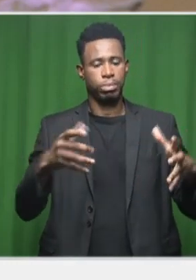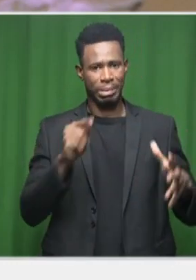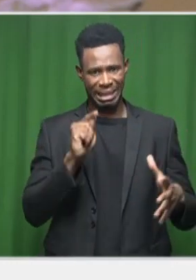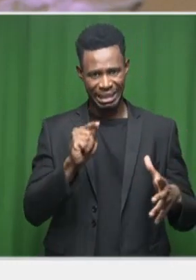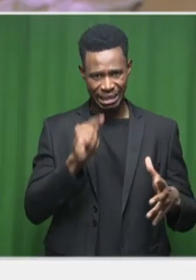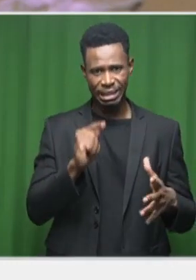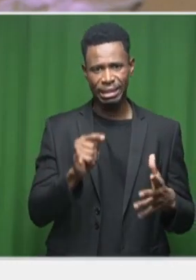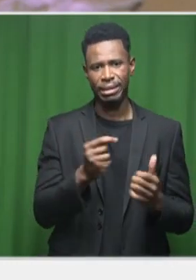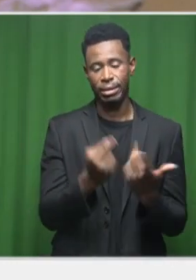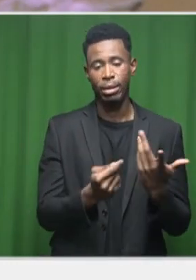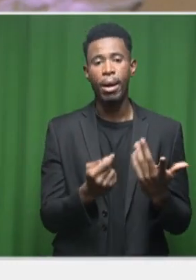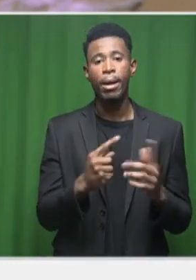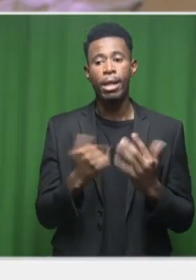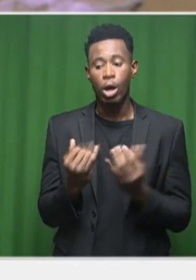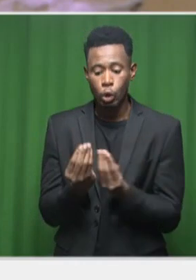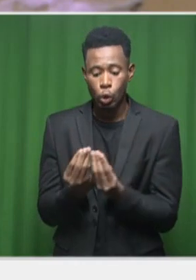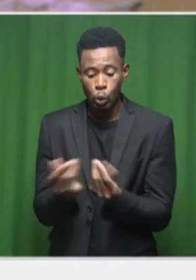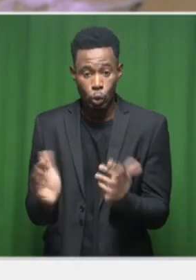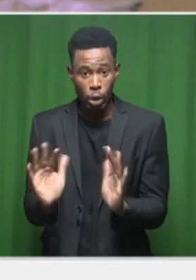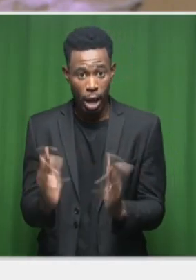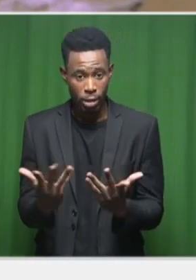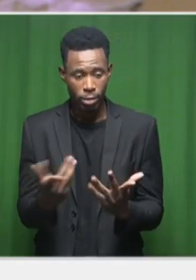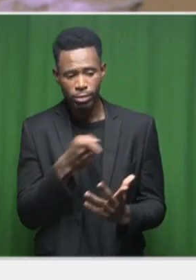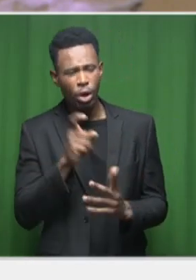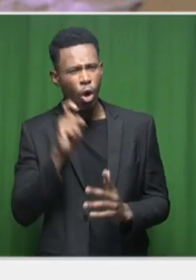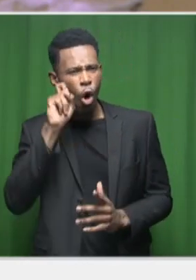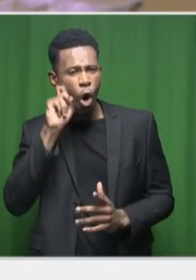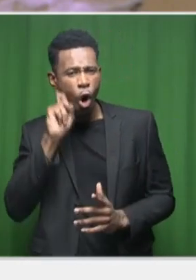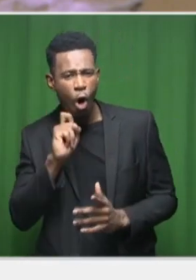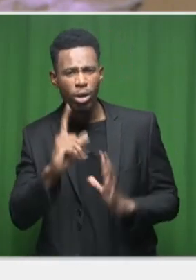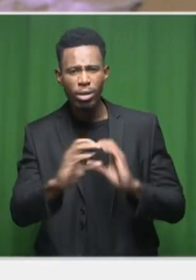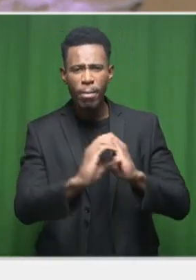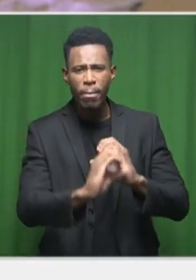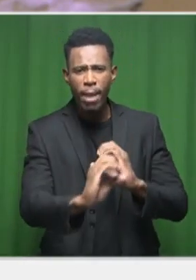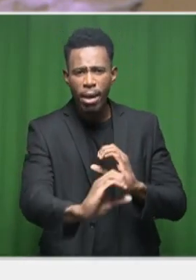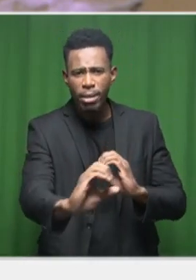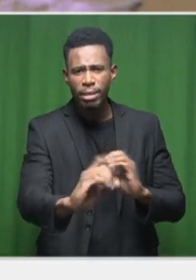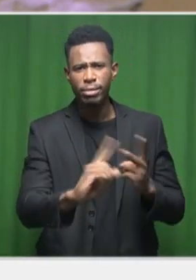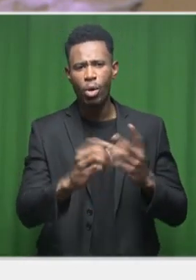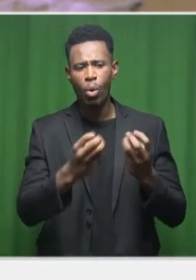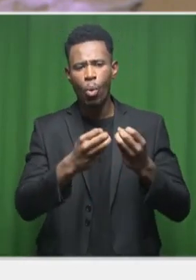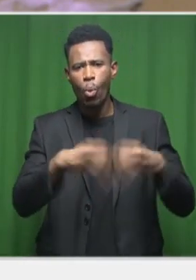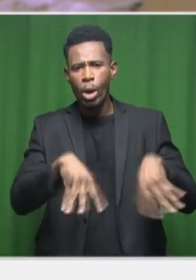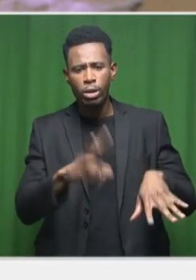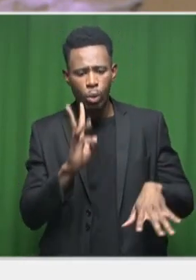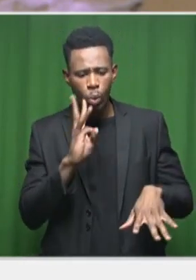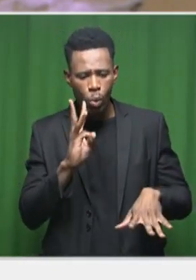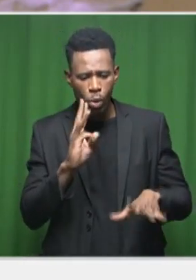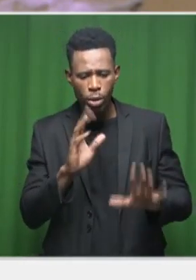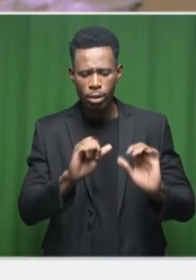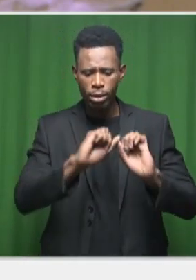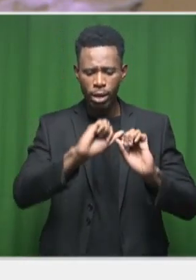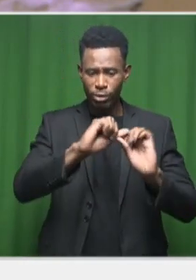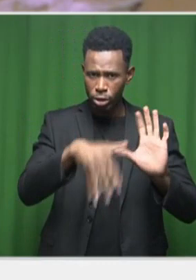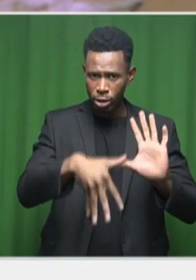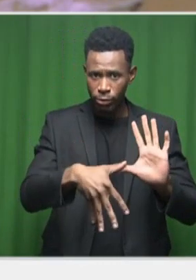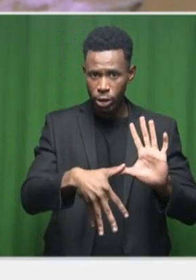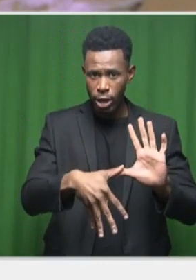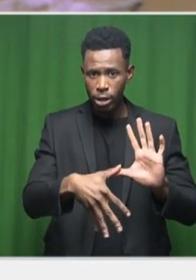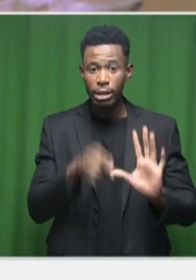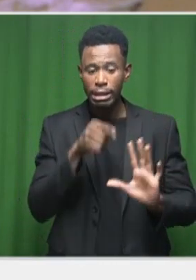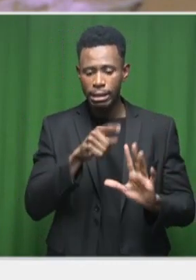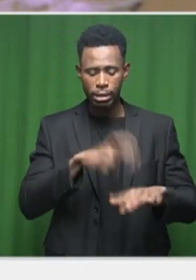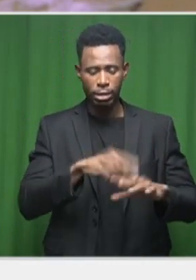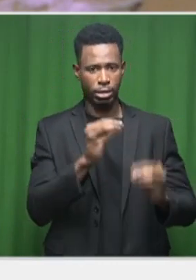such as fixing broken and aging infrastructure, that includes wastewater treatment plants, are of course costly and